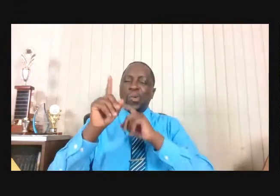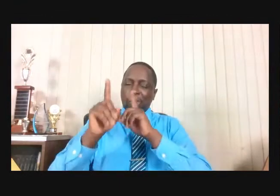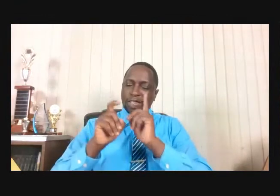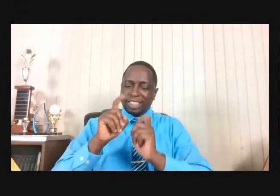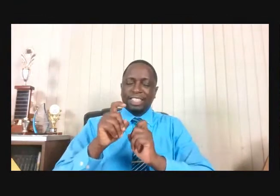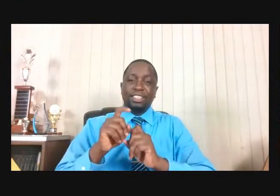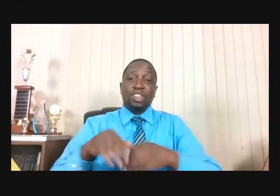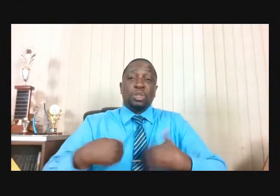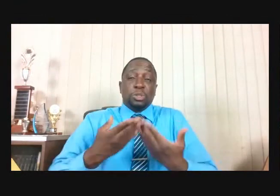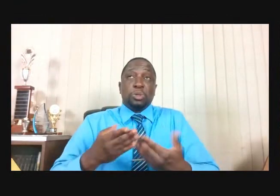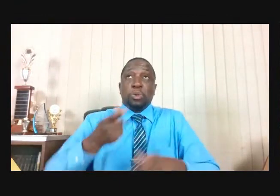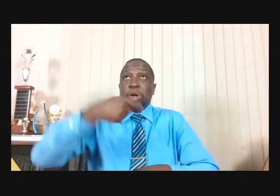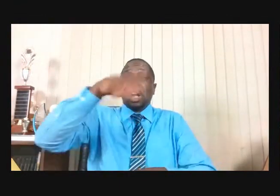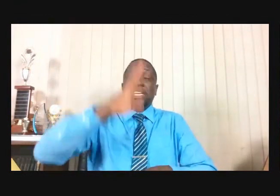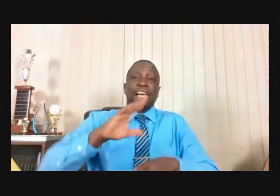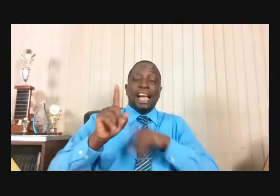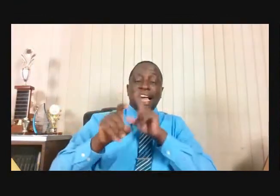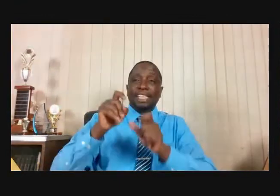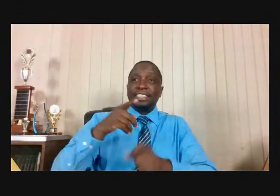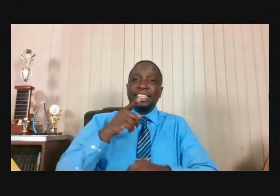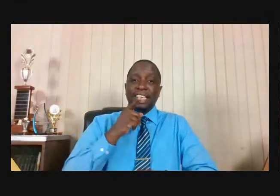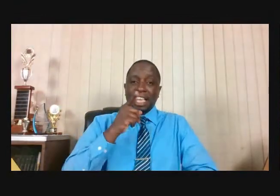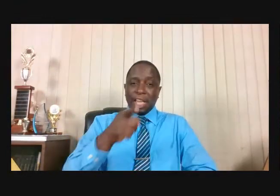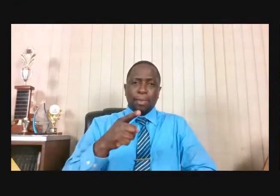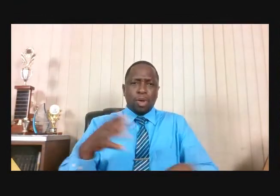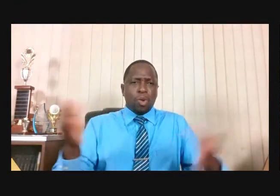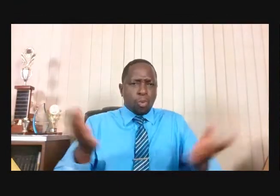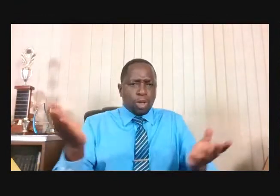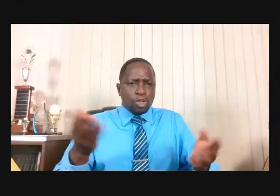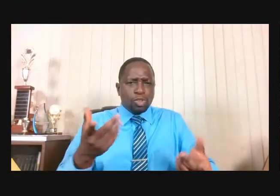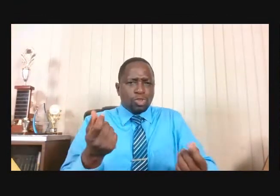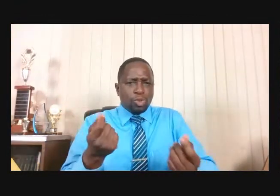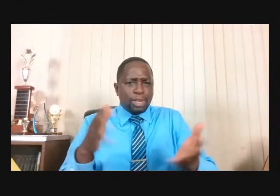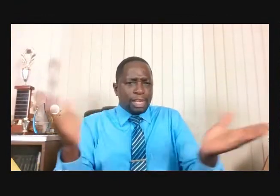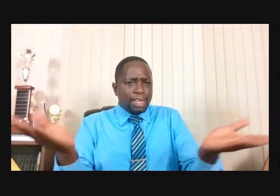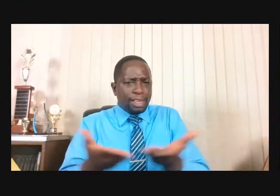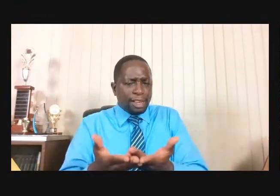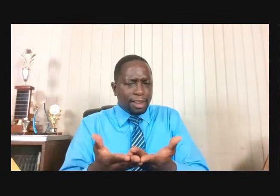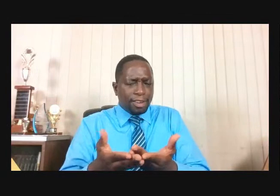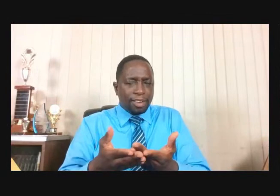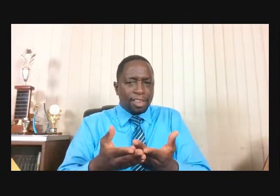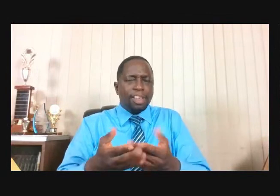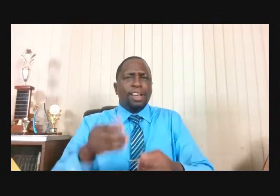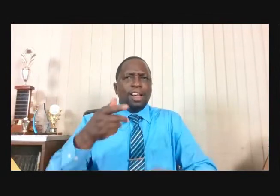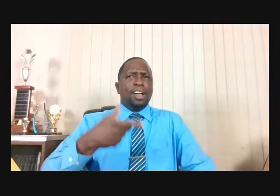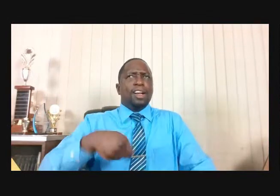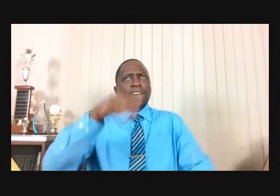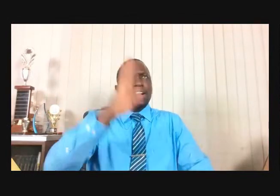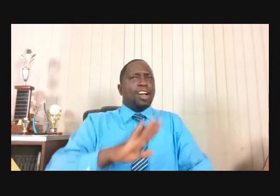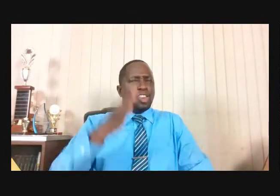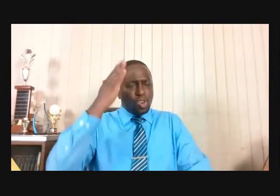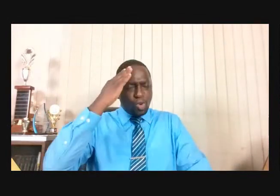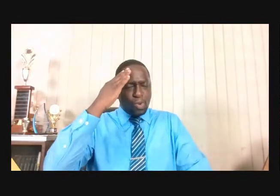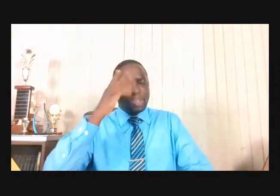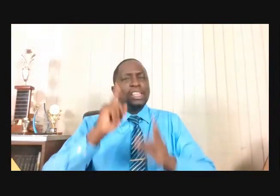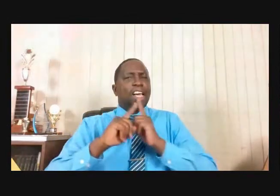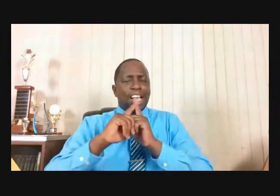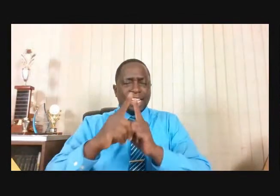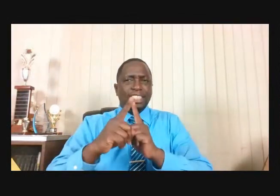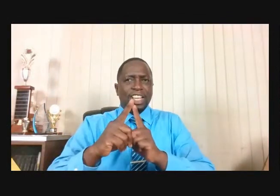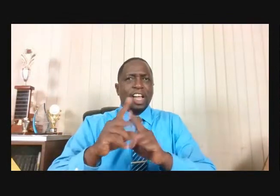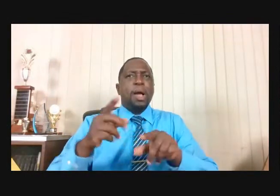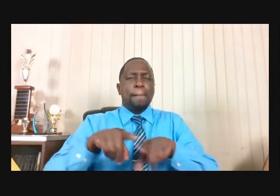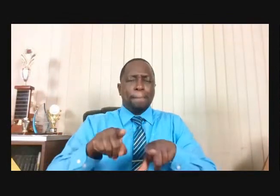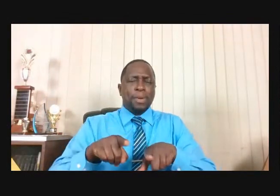What are you doing here, Elijah? God knew the answer, but he was trying to draw it